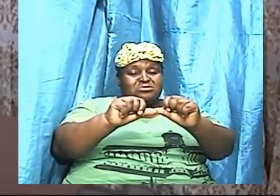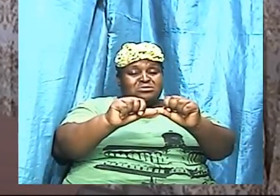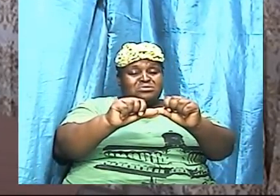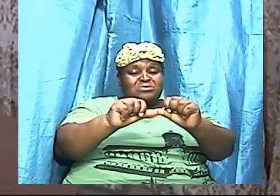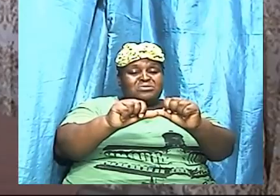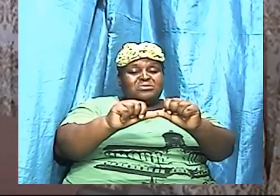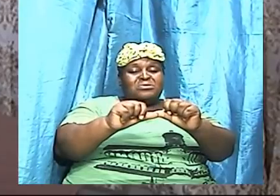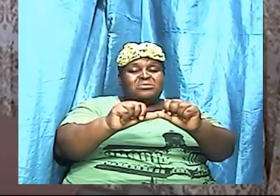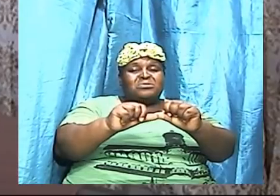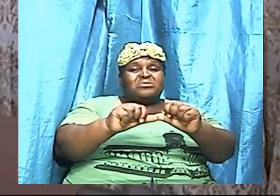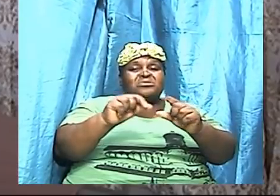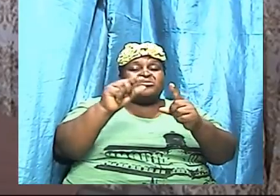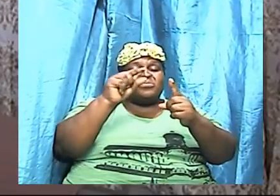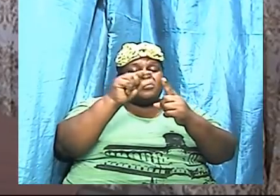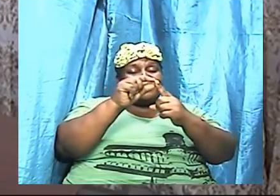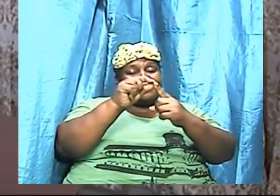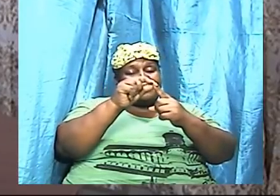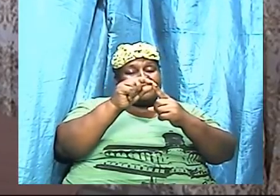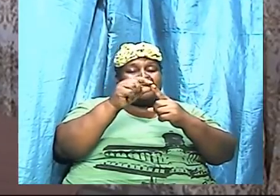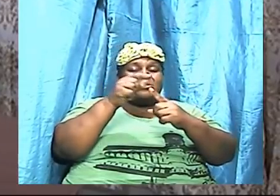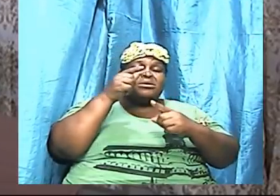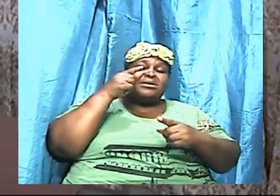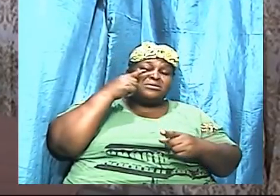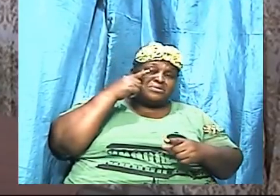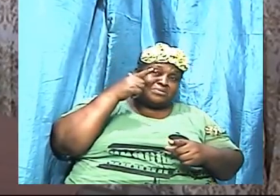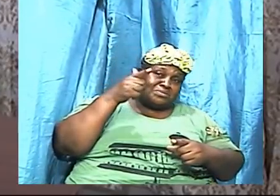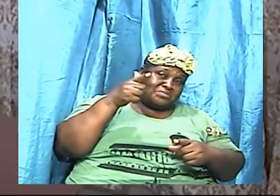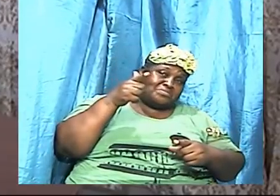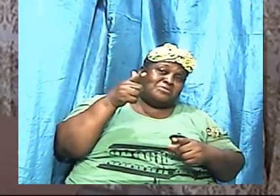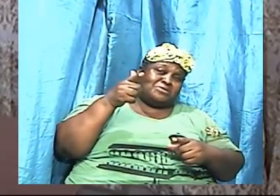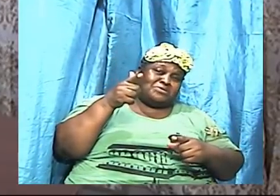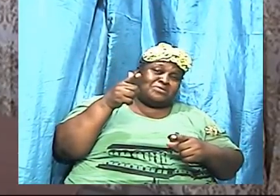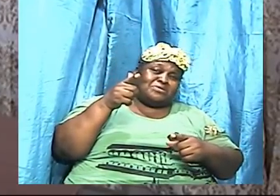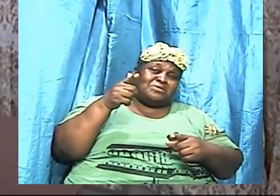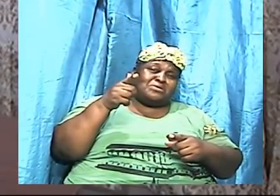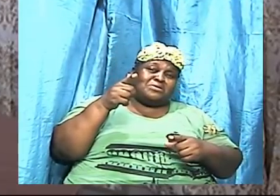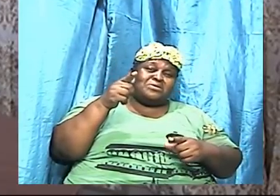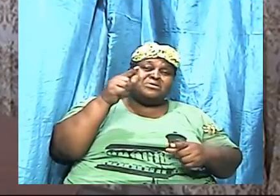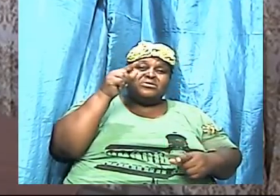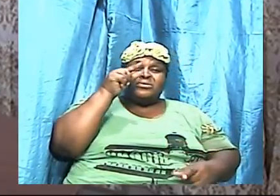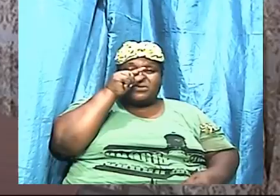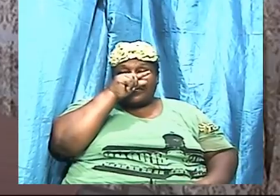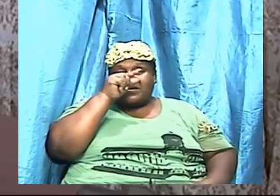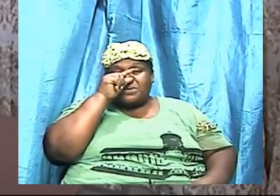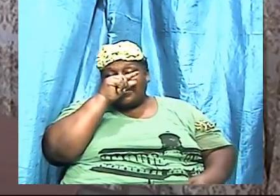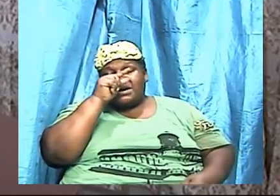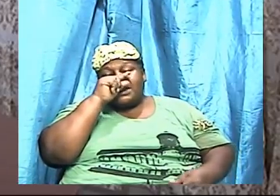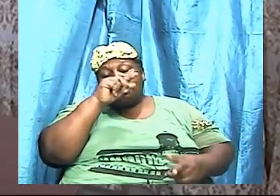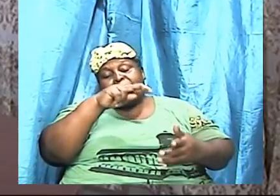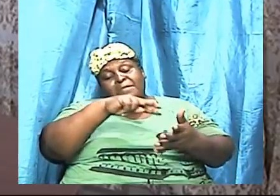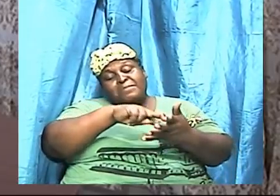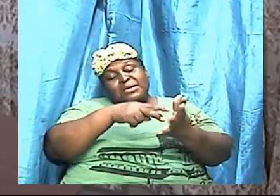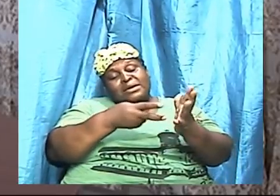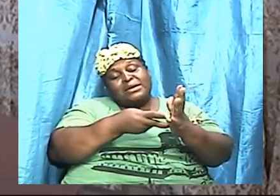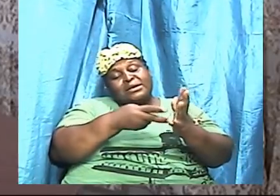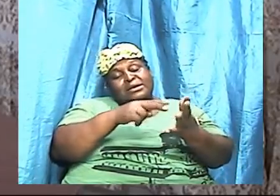the Word and look at the Greek meanings, the